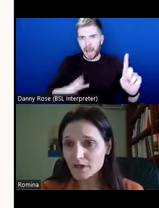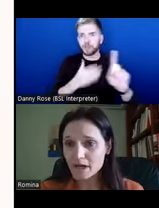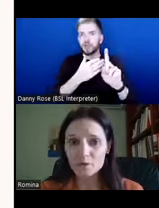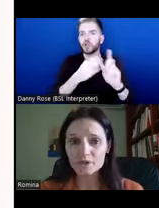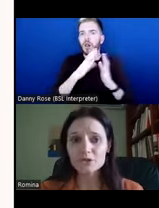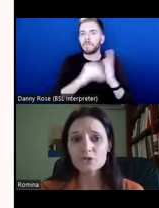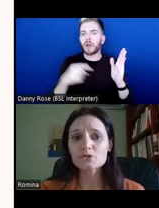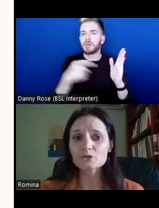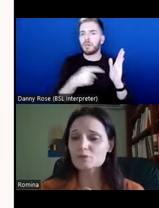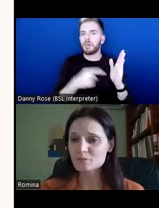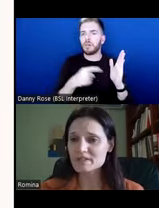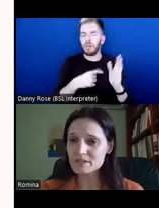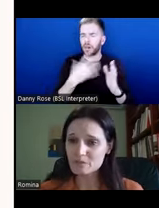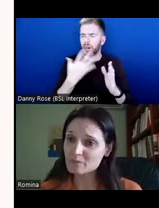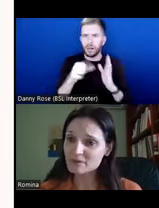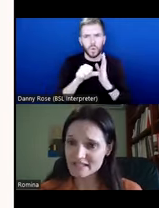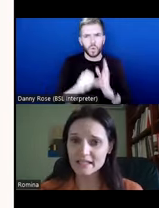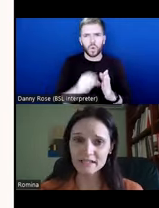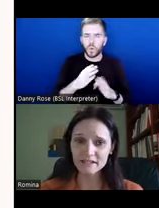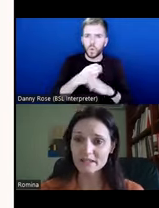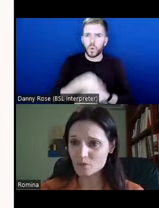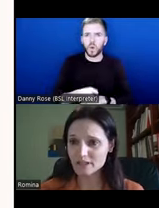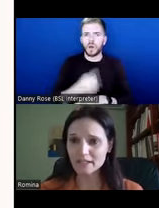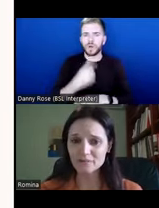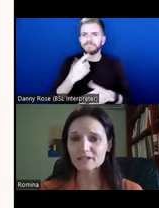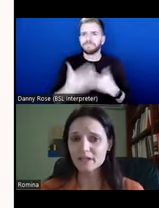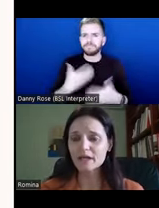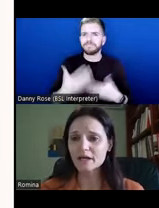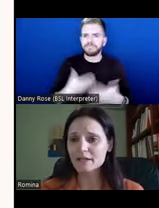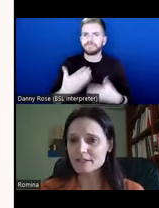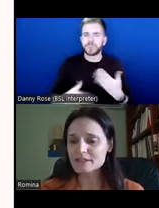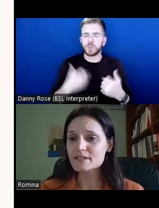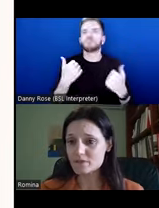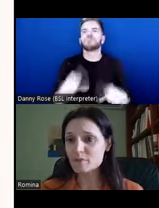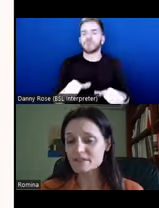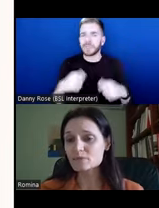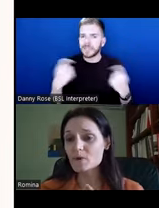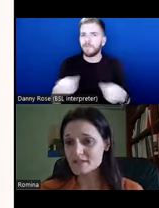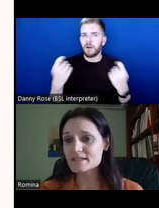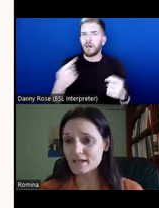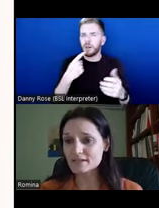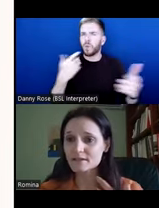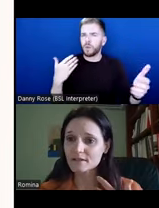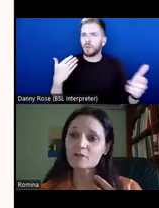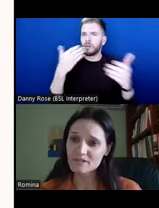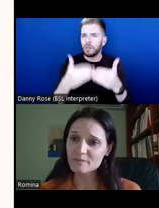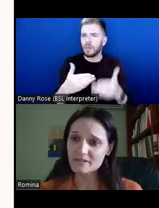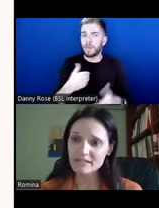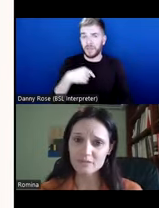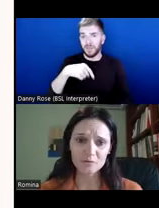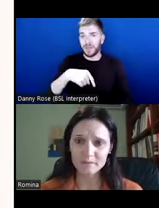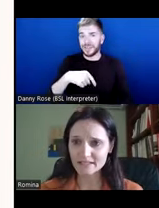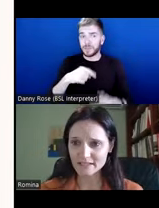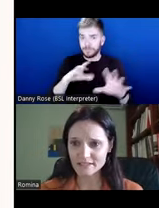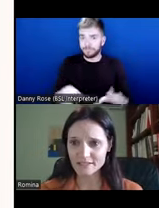have a hard work to do to be able to say that it's working, but it is a response. was designed in response